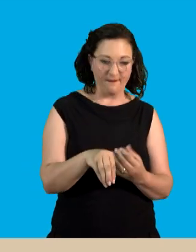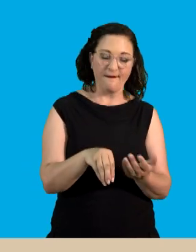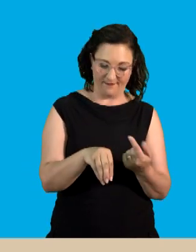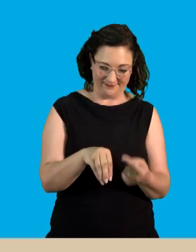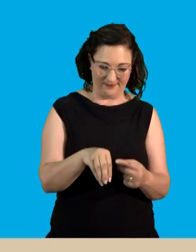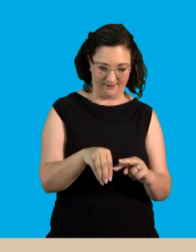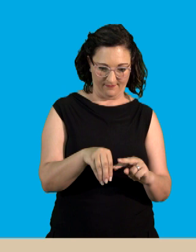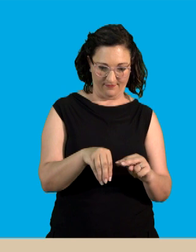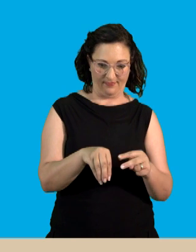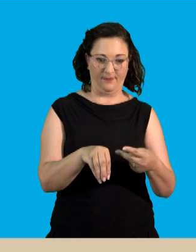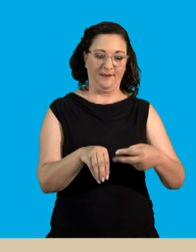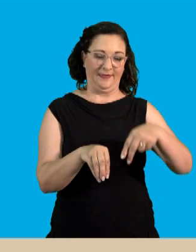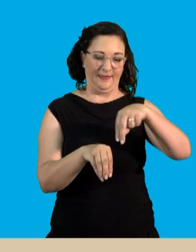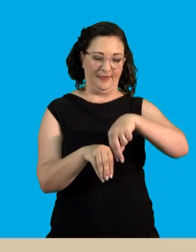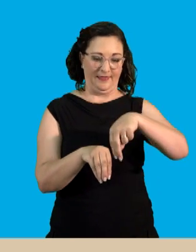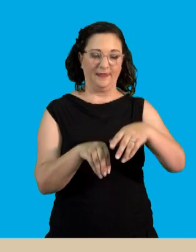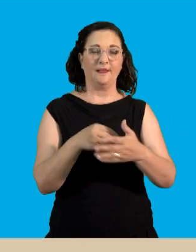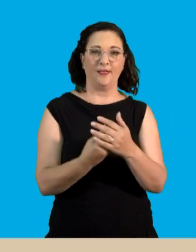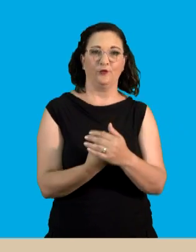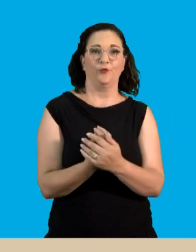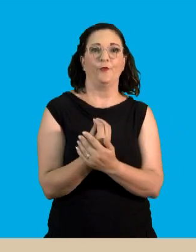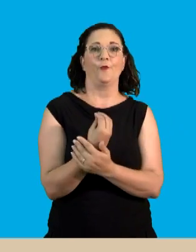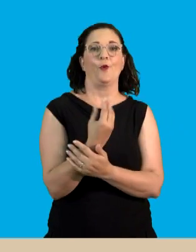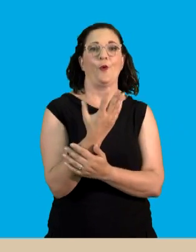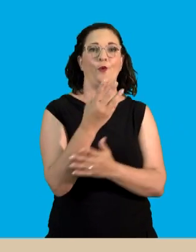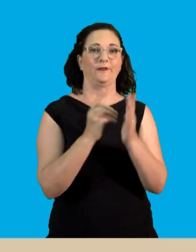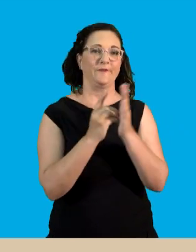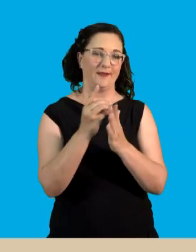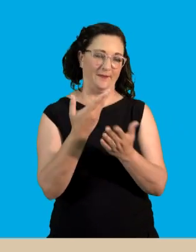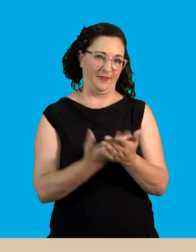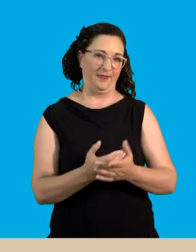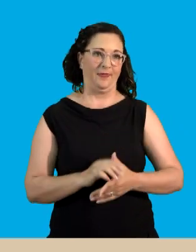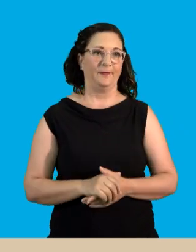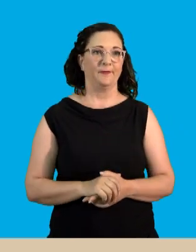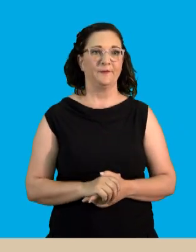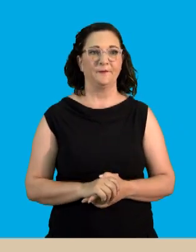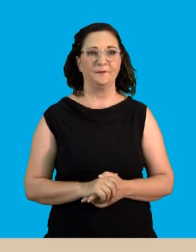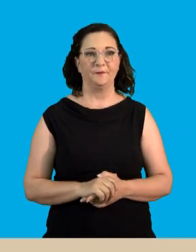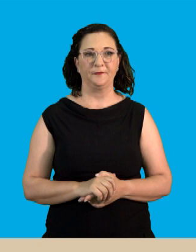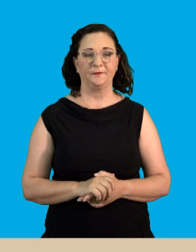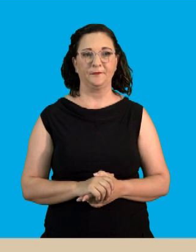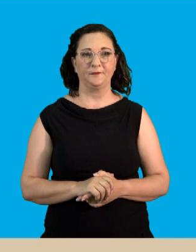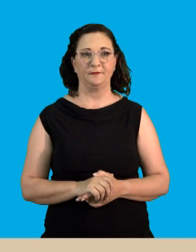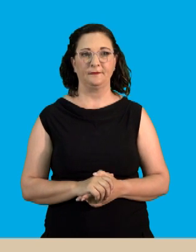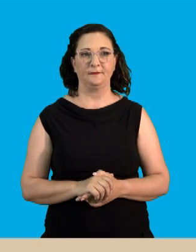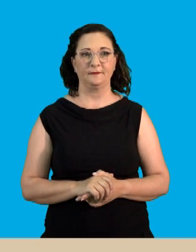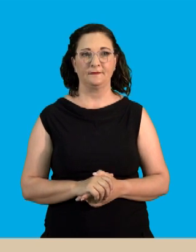to grow and develop. So through photosynthesis,